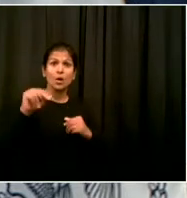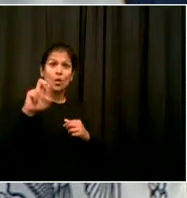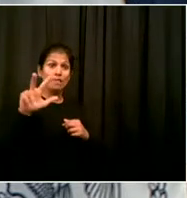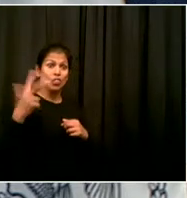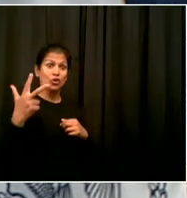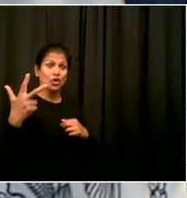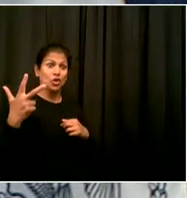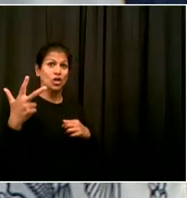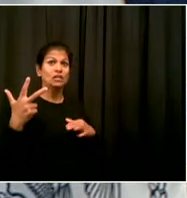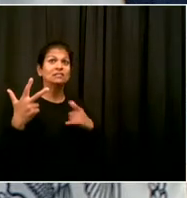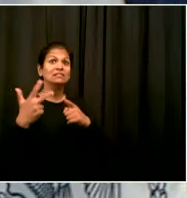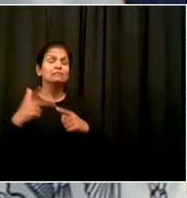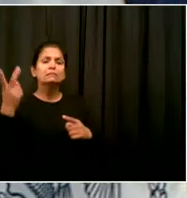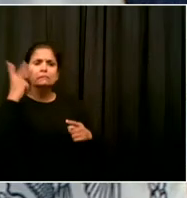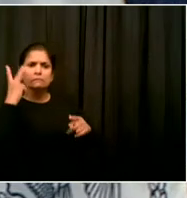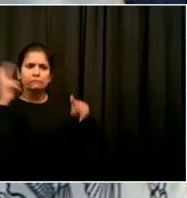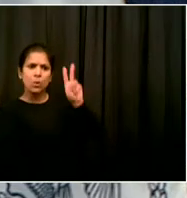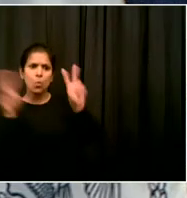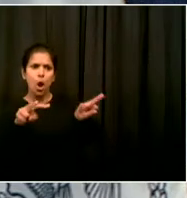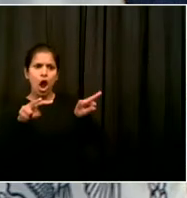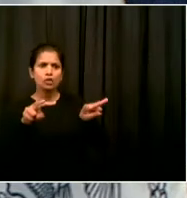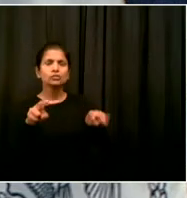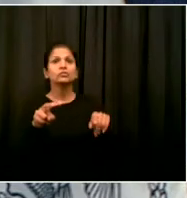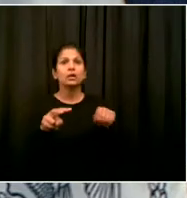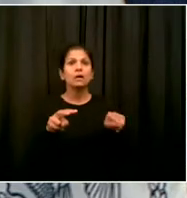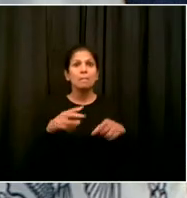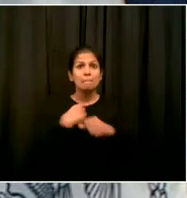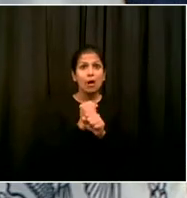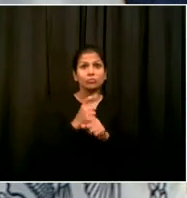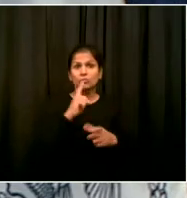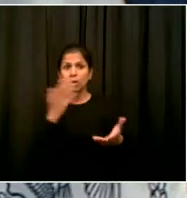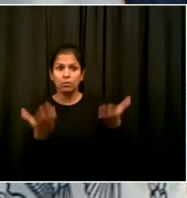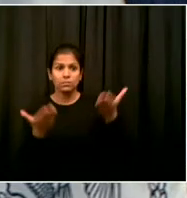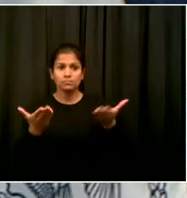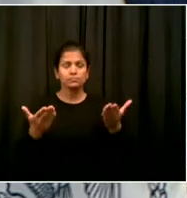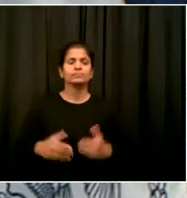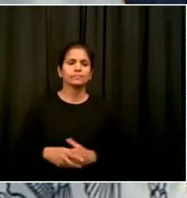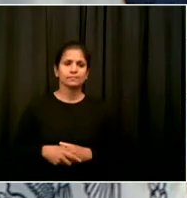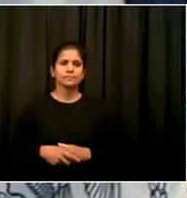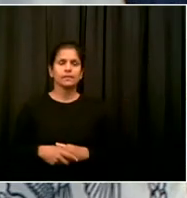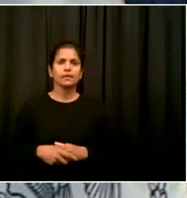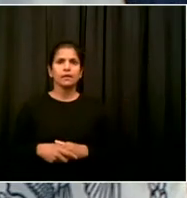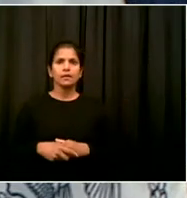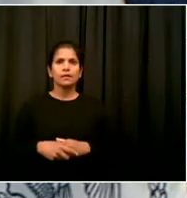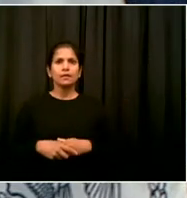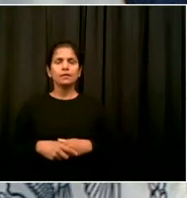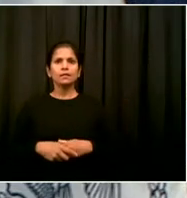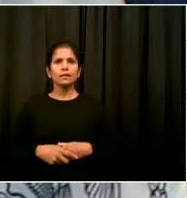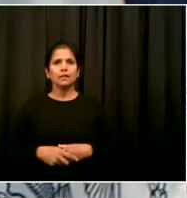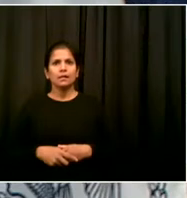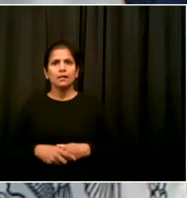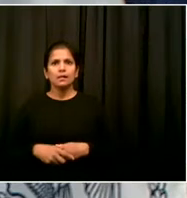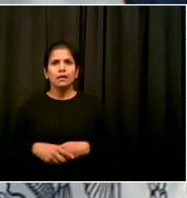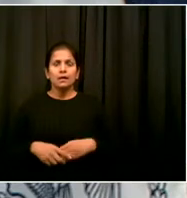everyone so that we can restart our economy and move forward. That's the only place it can happen. Go ahead.